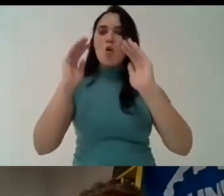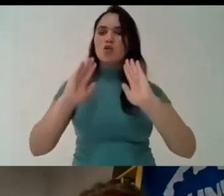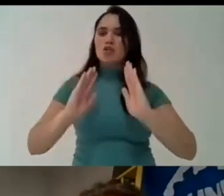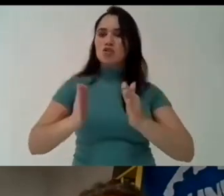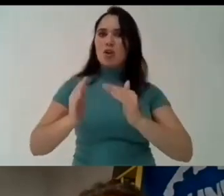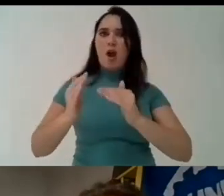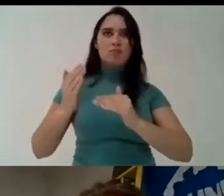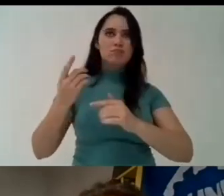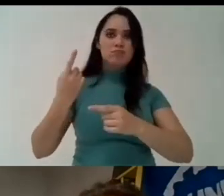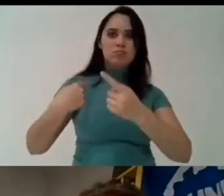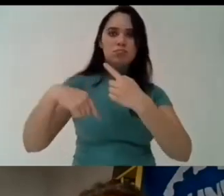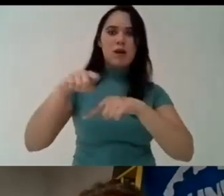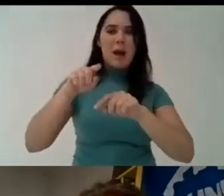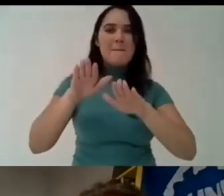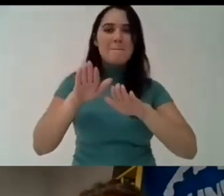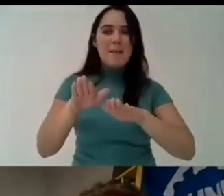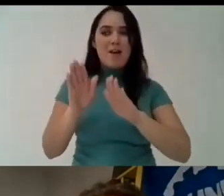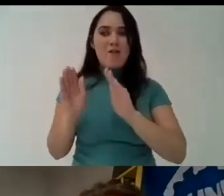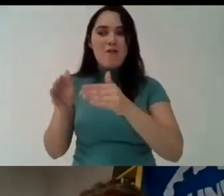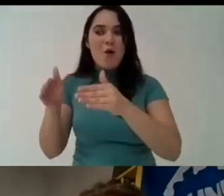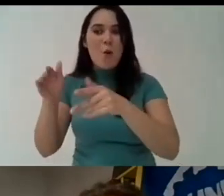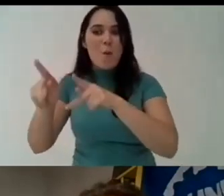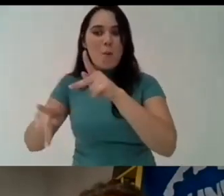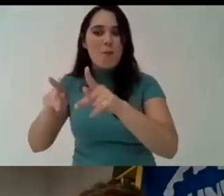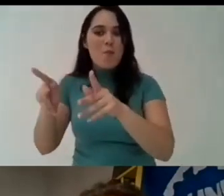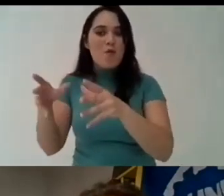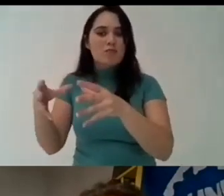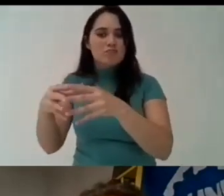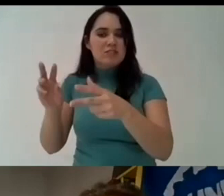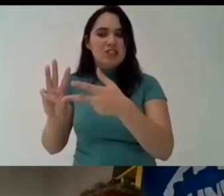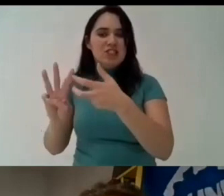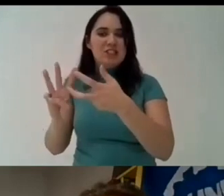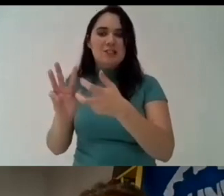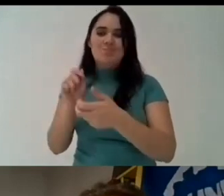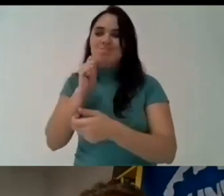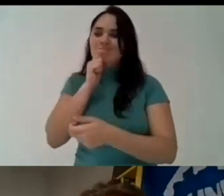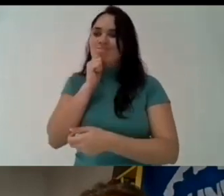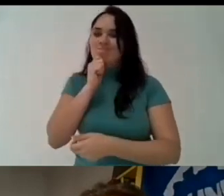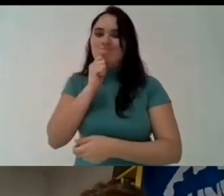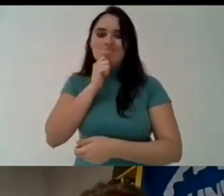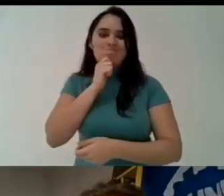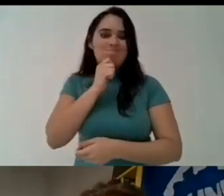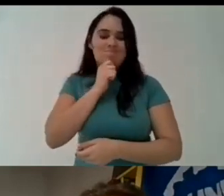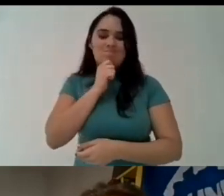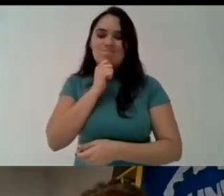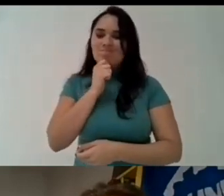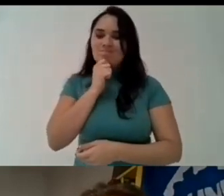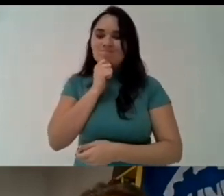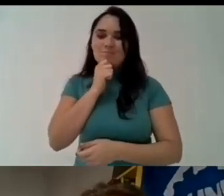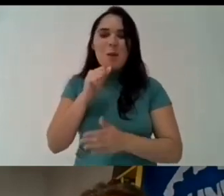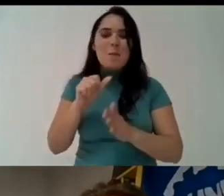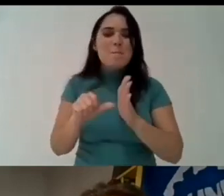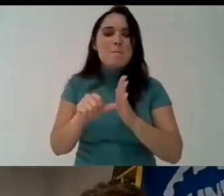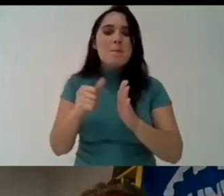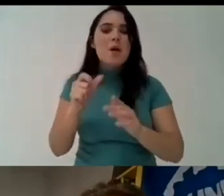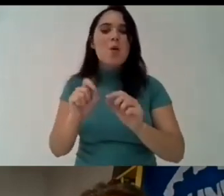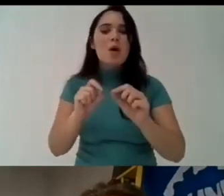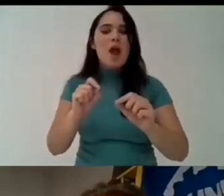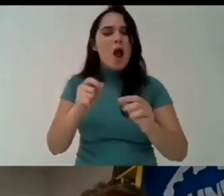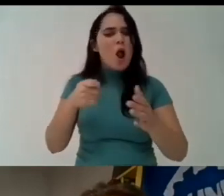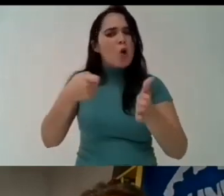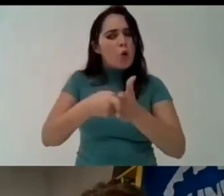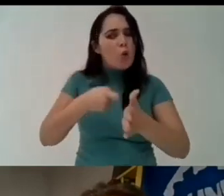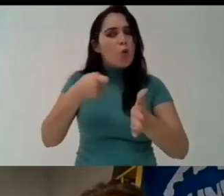we we we think that the university degrees or the university education